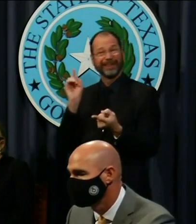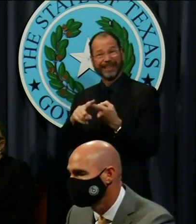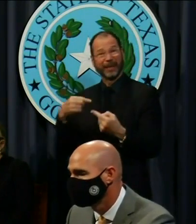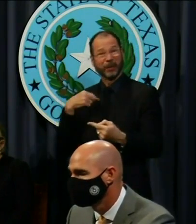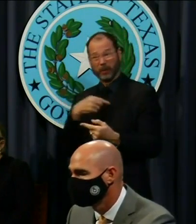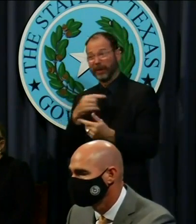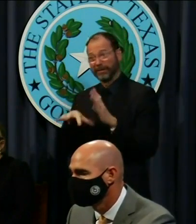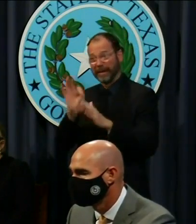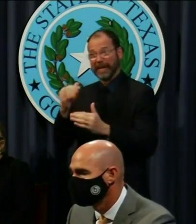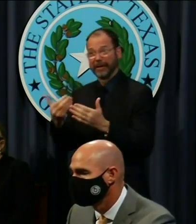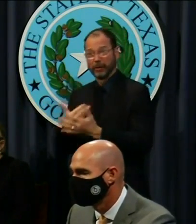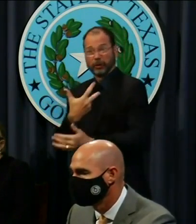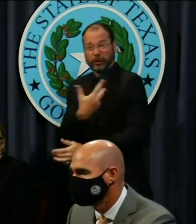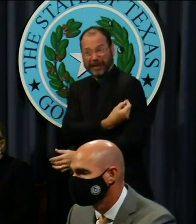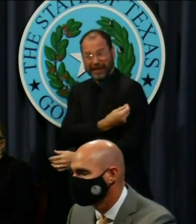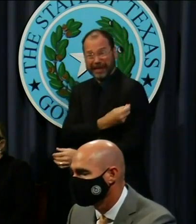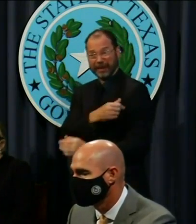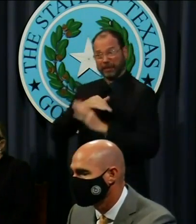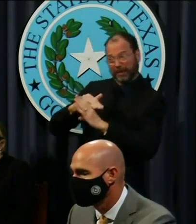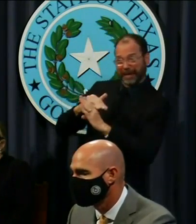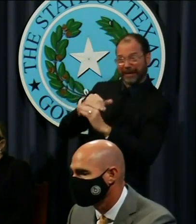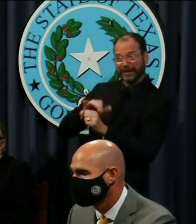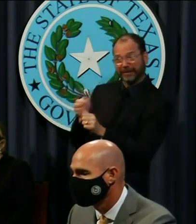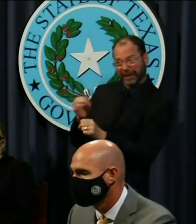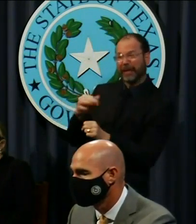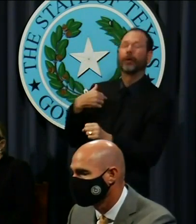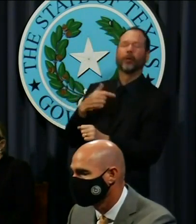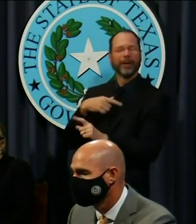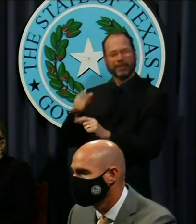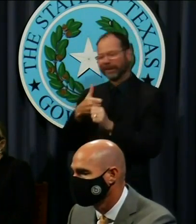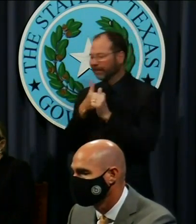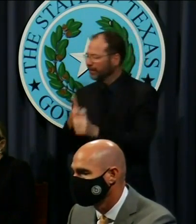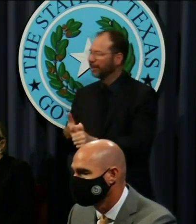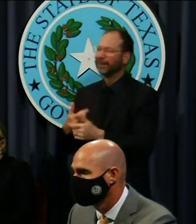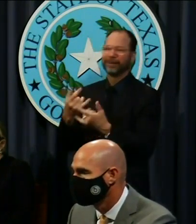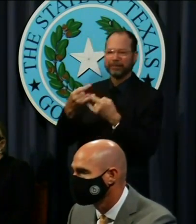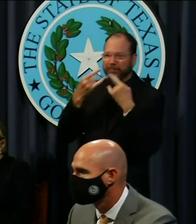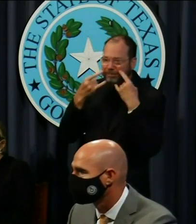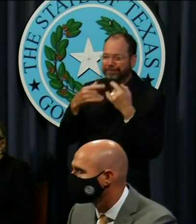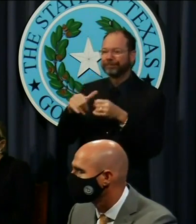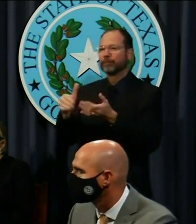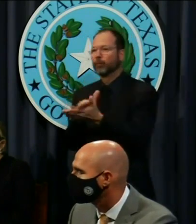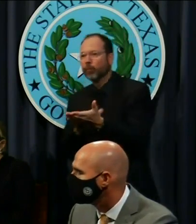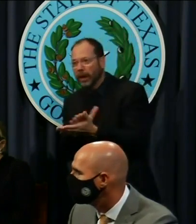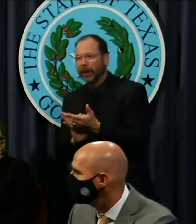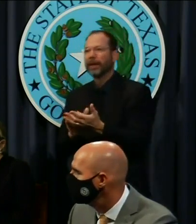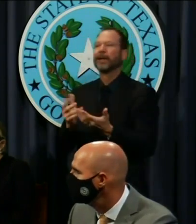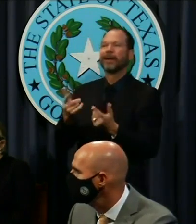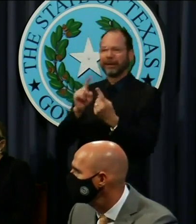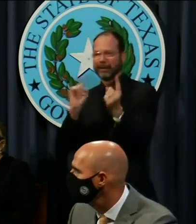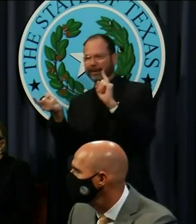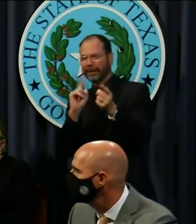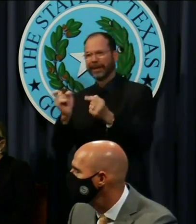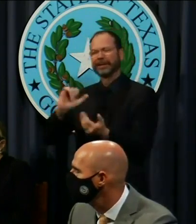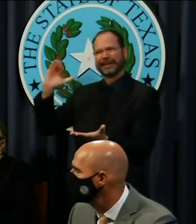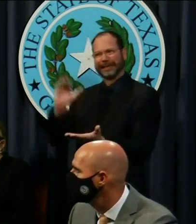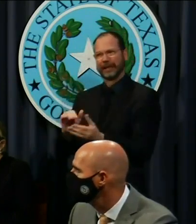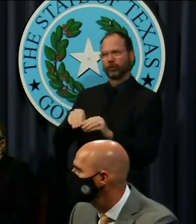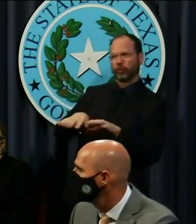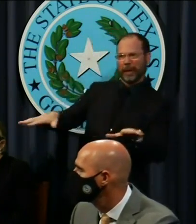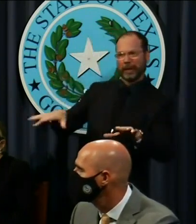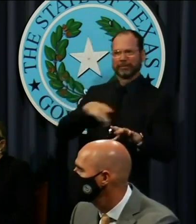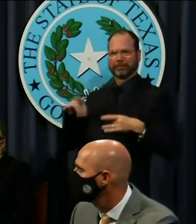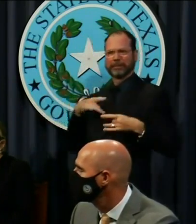are available, we must continue the safe practices that slowed the spread this summer. That